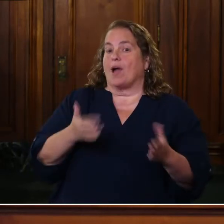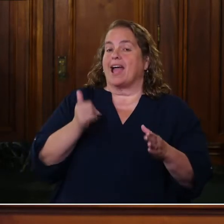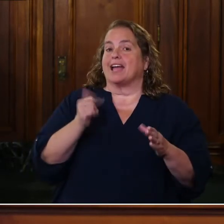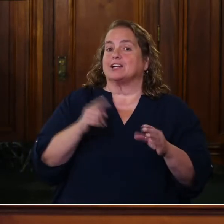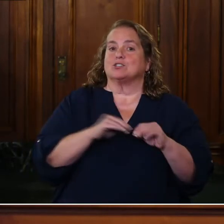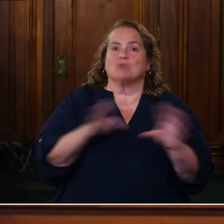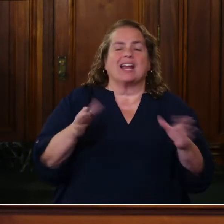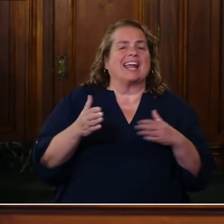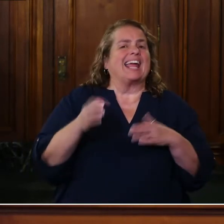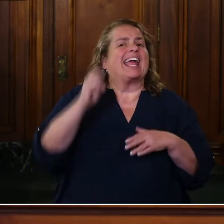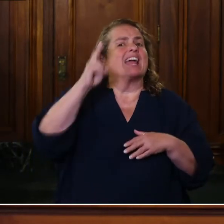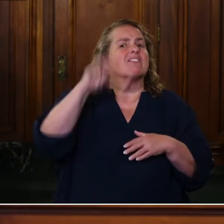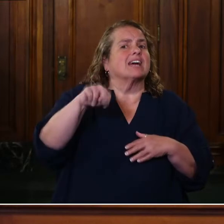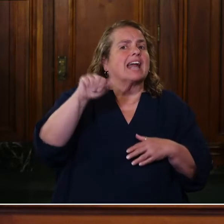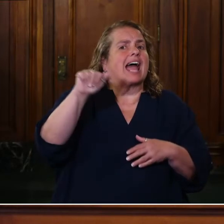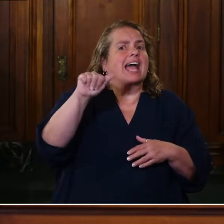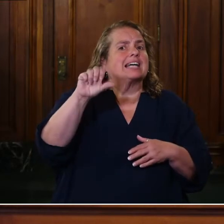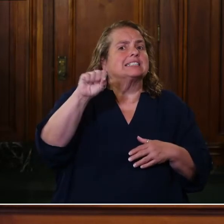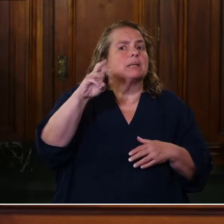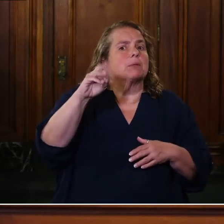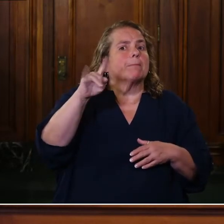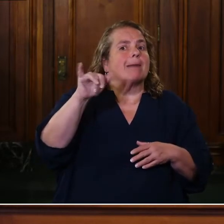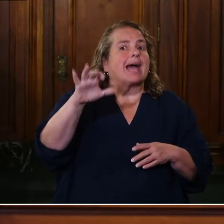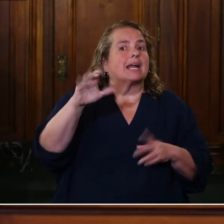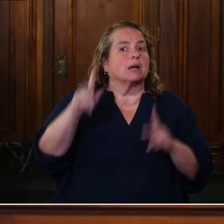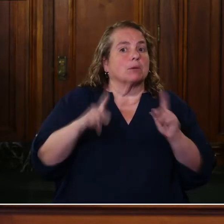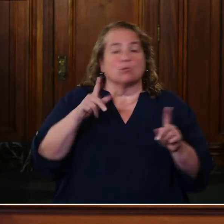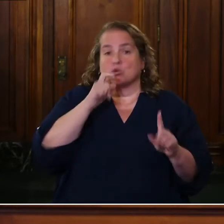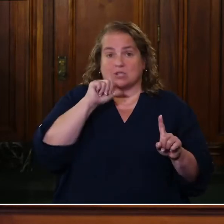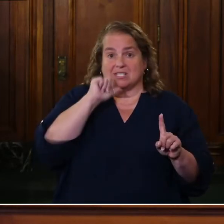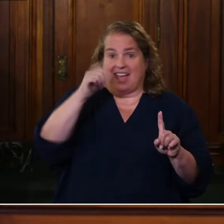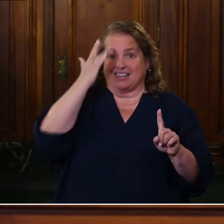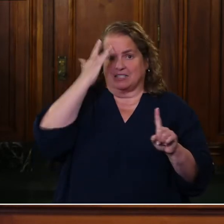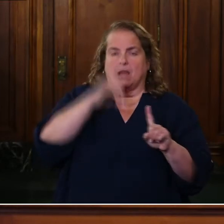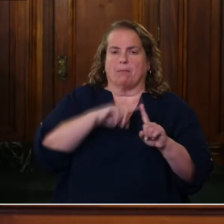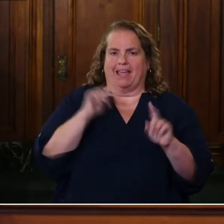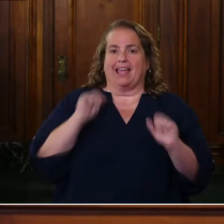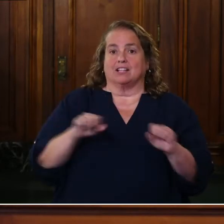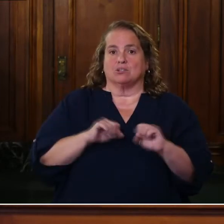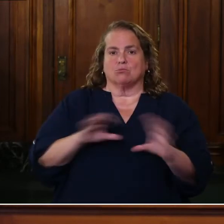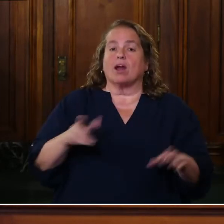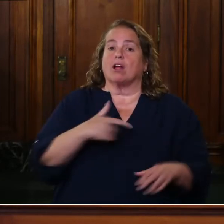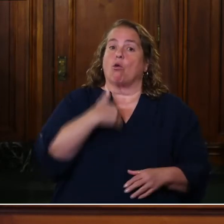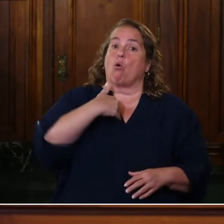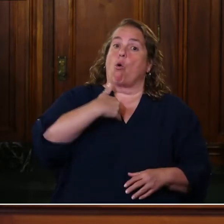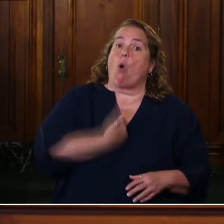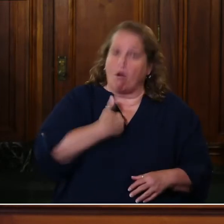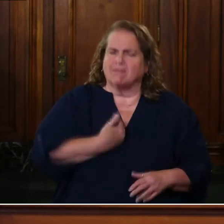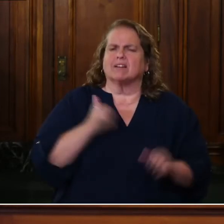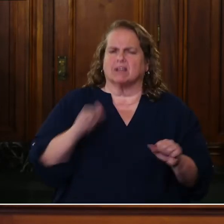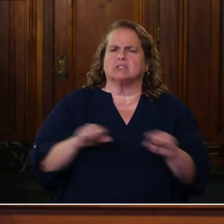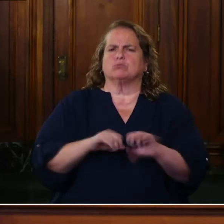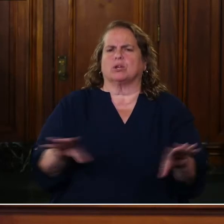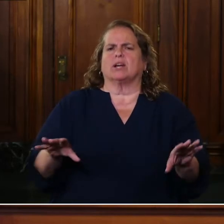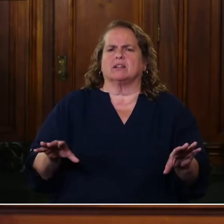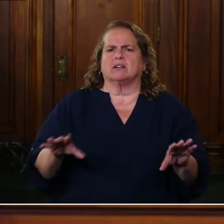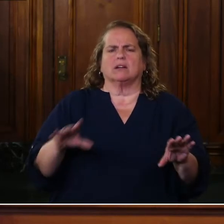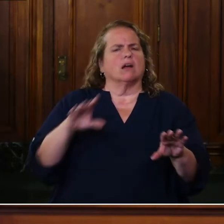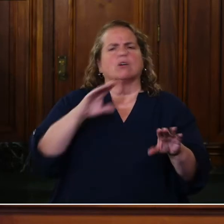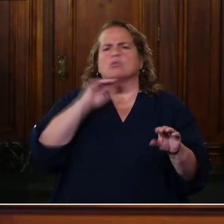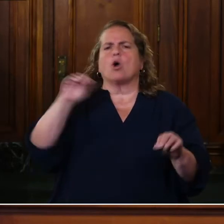asymptomatic folks coughing should be able to spread this. Um, there's no question a mask will serve as a barrier to reduce that.